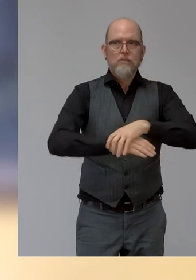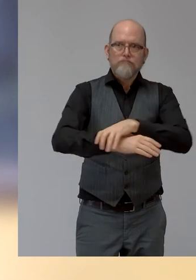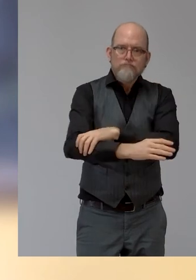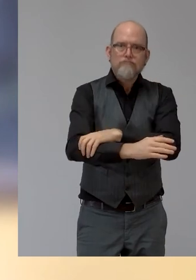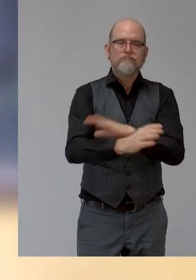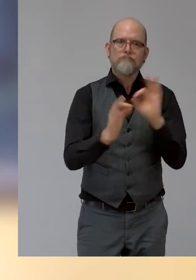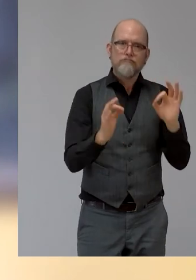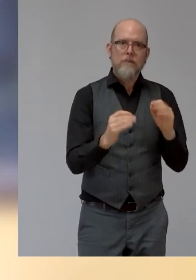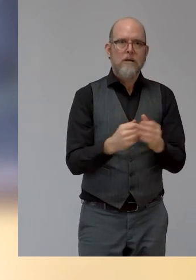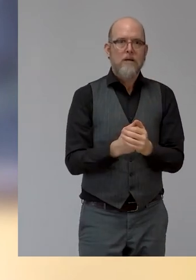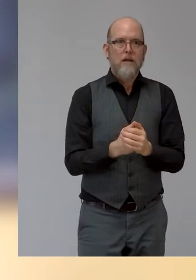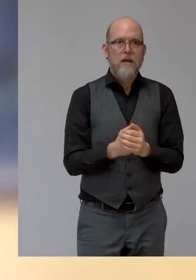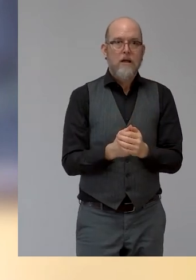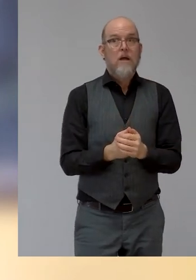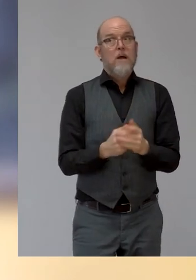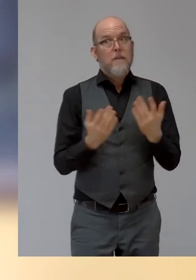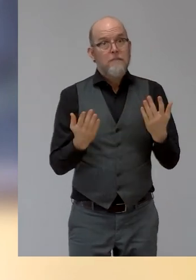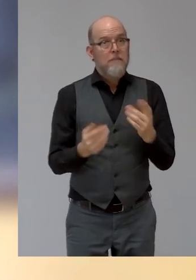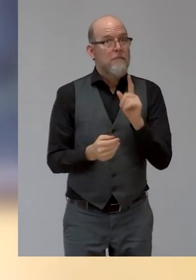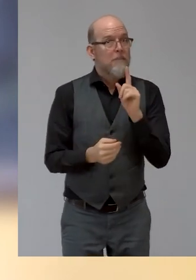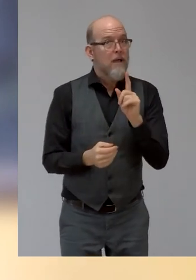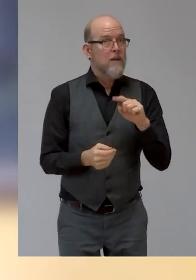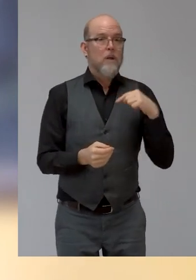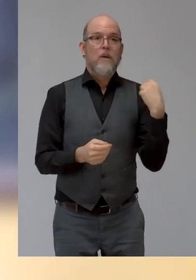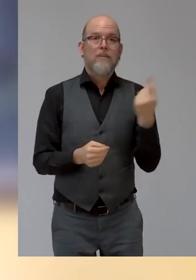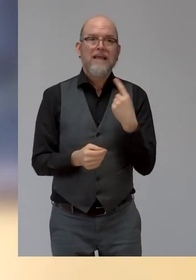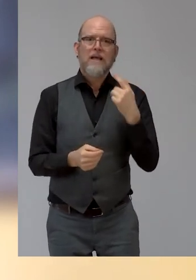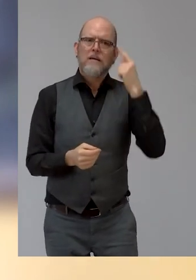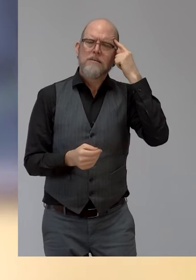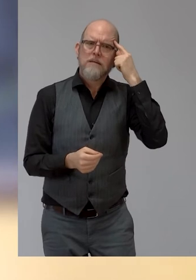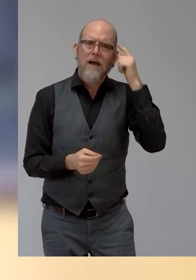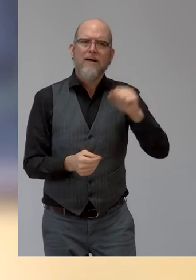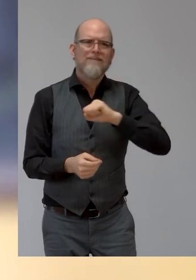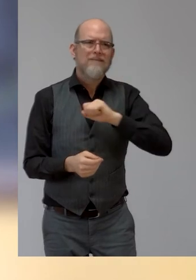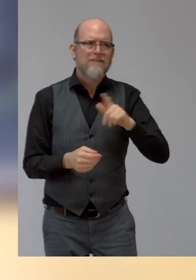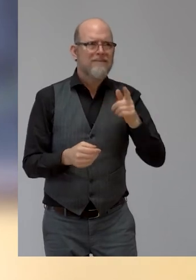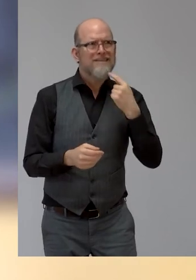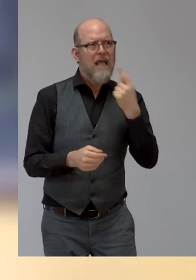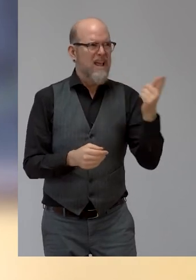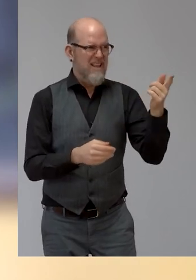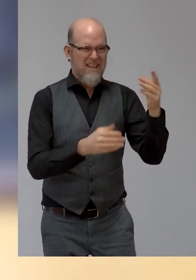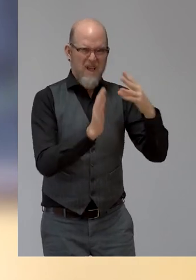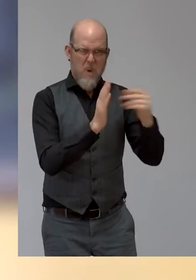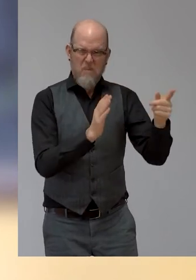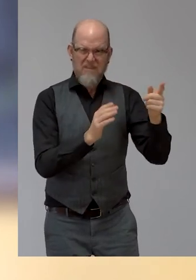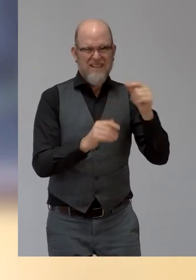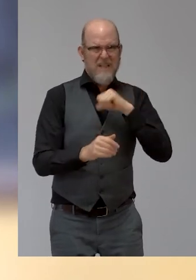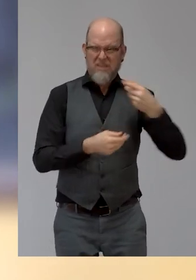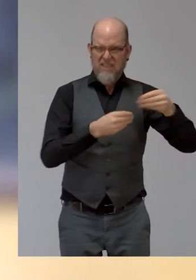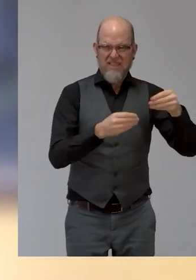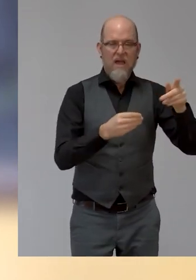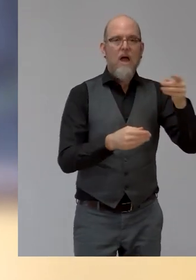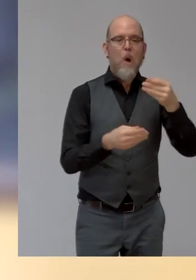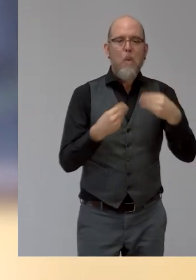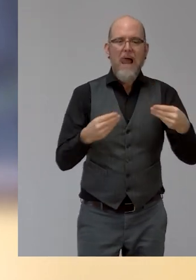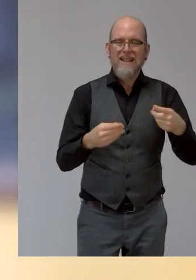break even quicker than they are produced. They don't have the strengths. And also they're cheap, but they're not just cheap